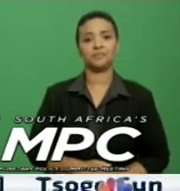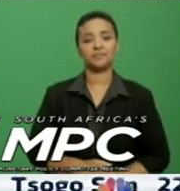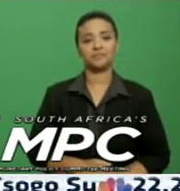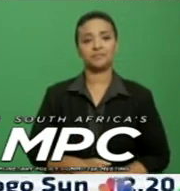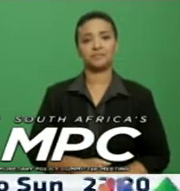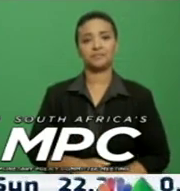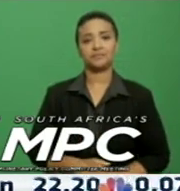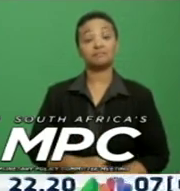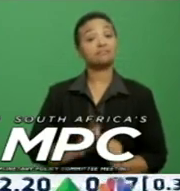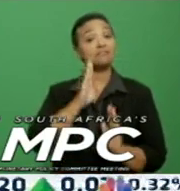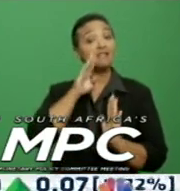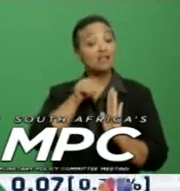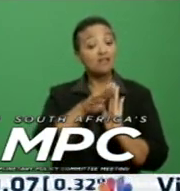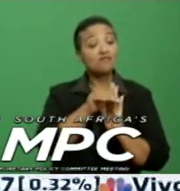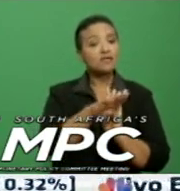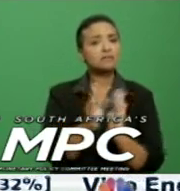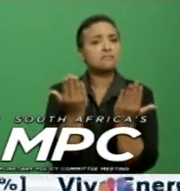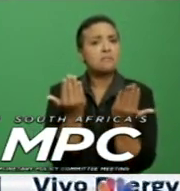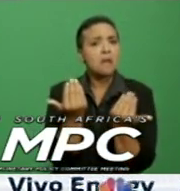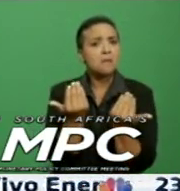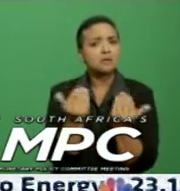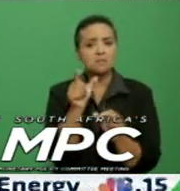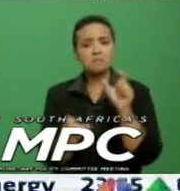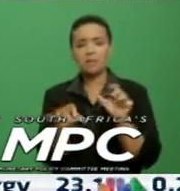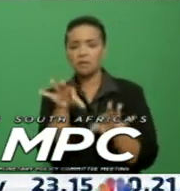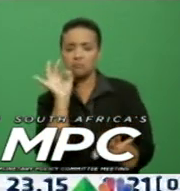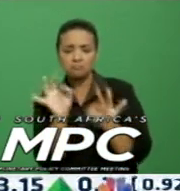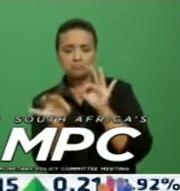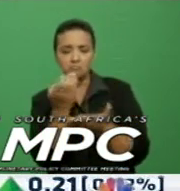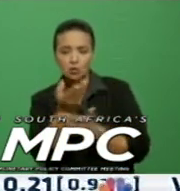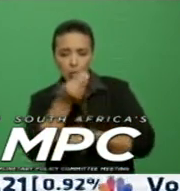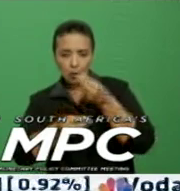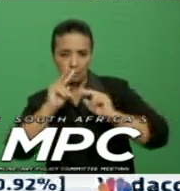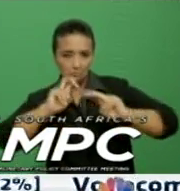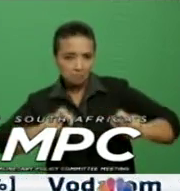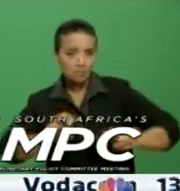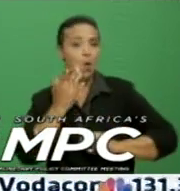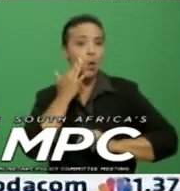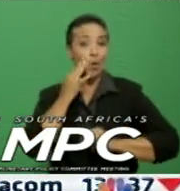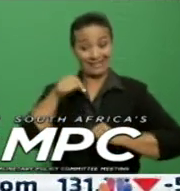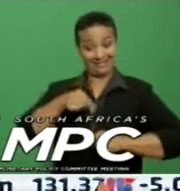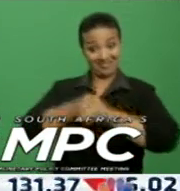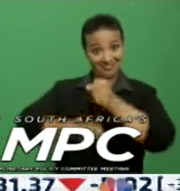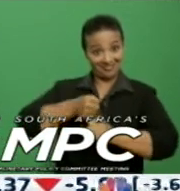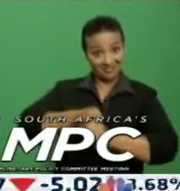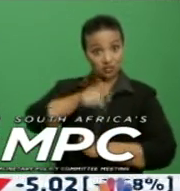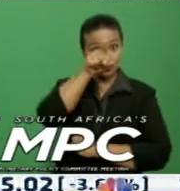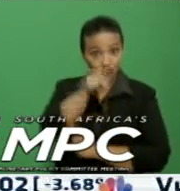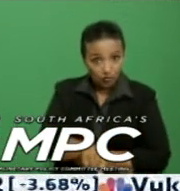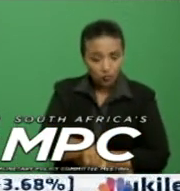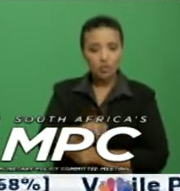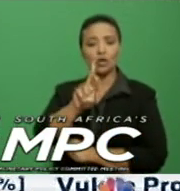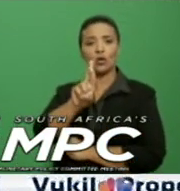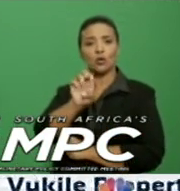The inflation expectations of market analysts in the January 2019 Reuters